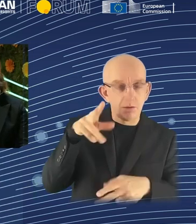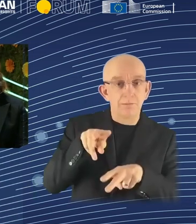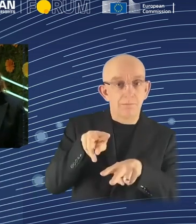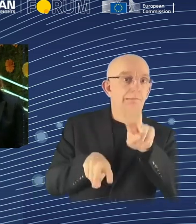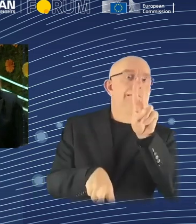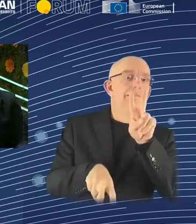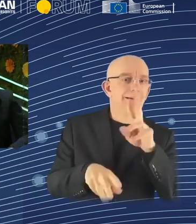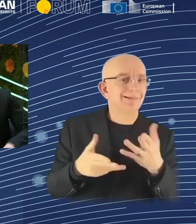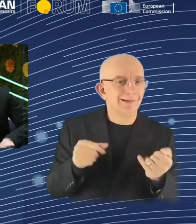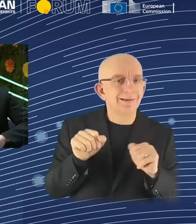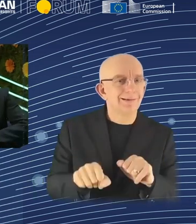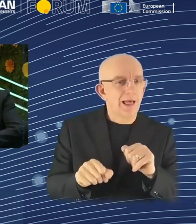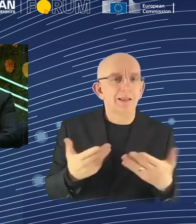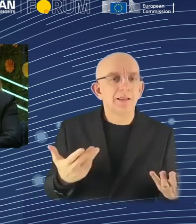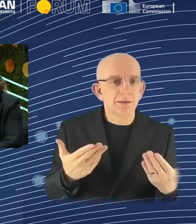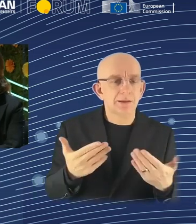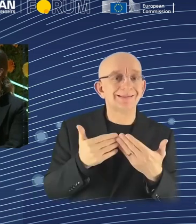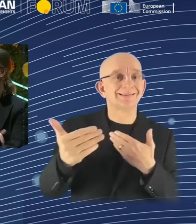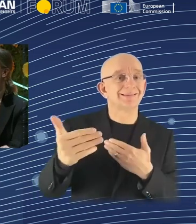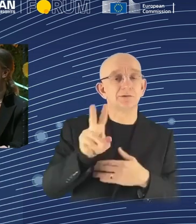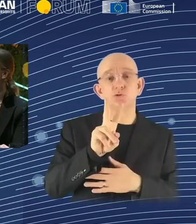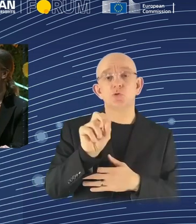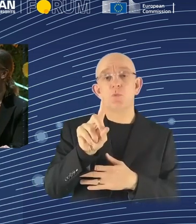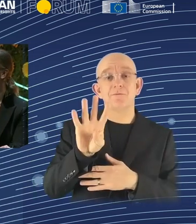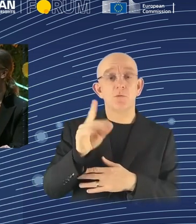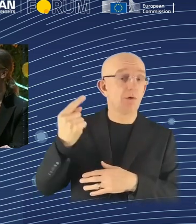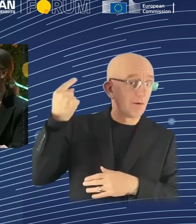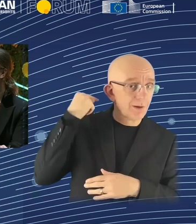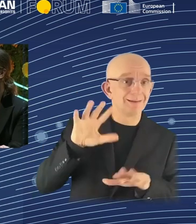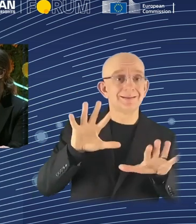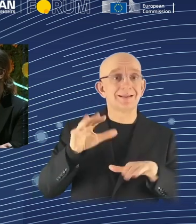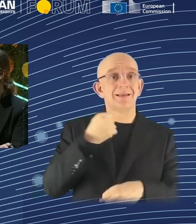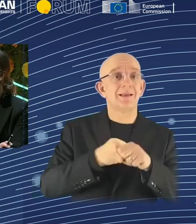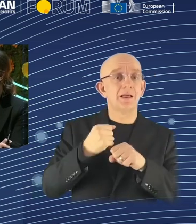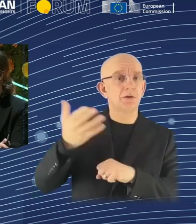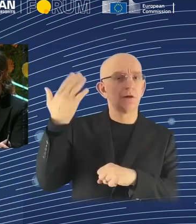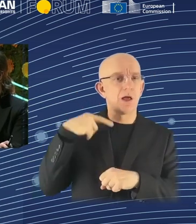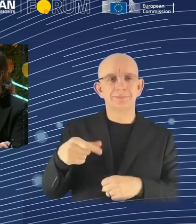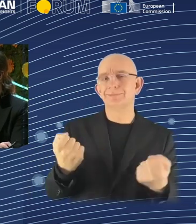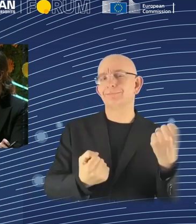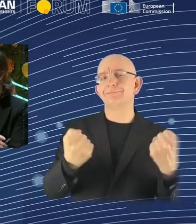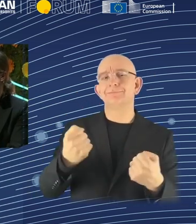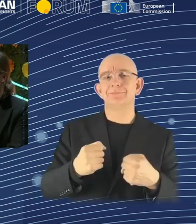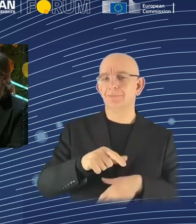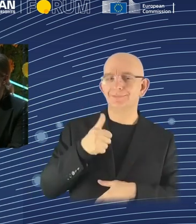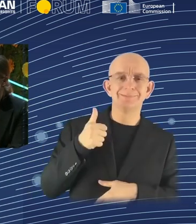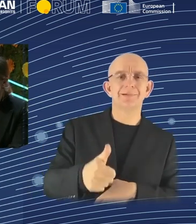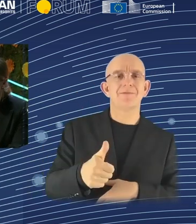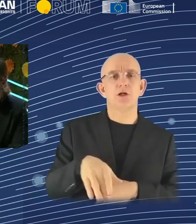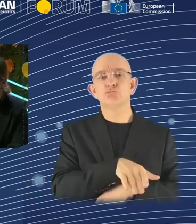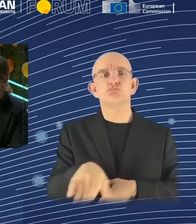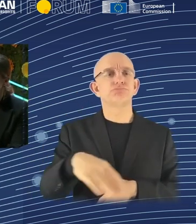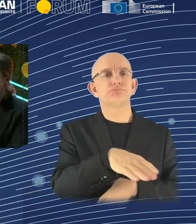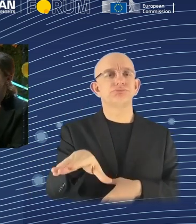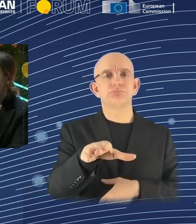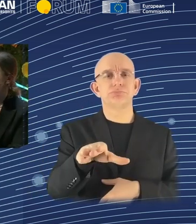next year. And, you know, all of taxi drivers and truck drivers will be out